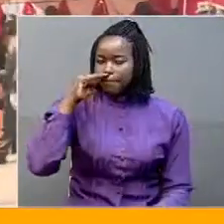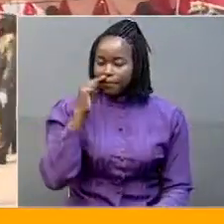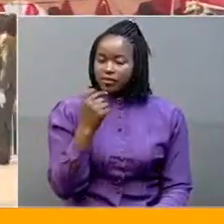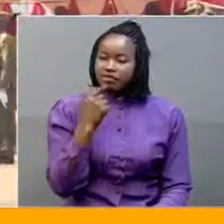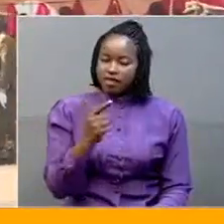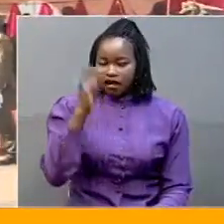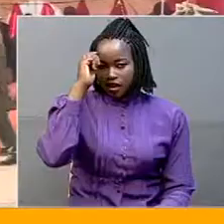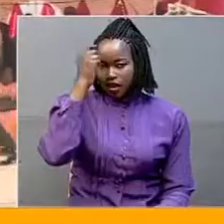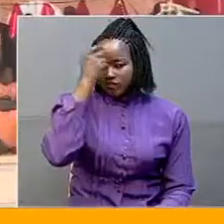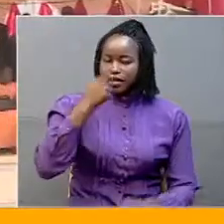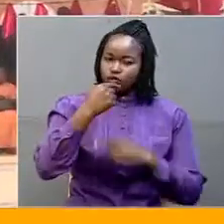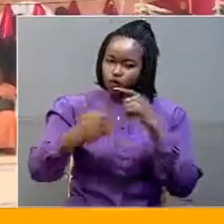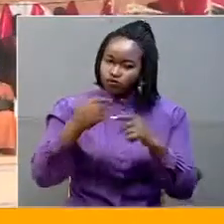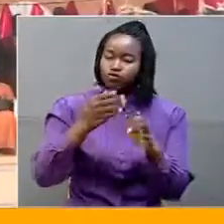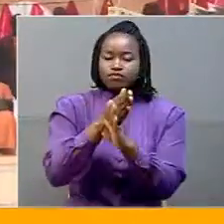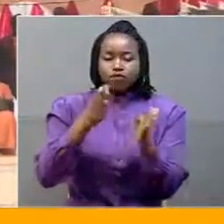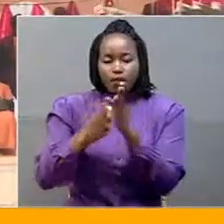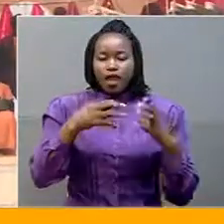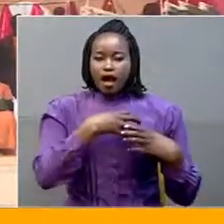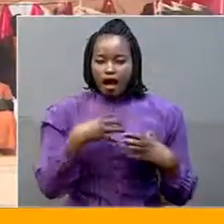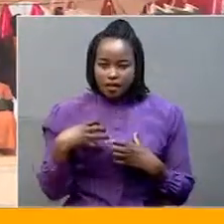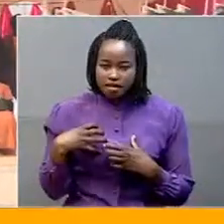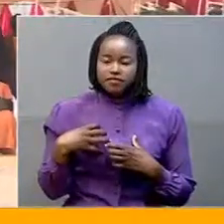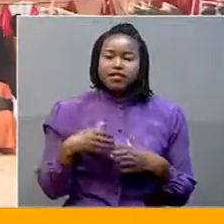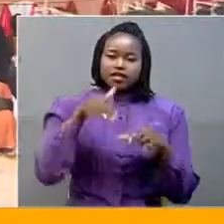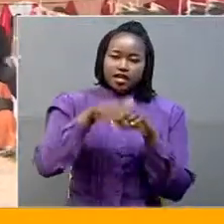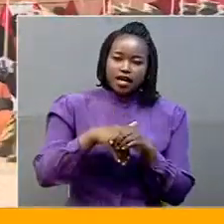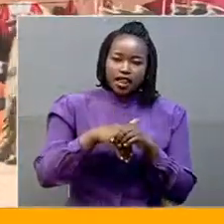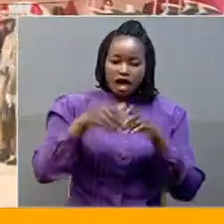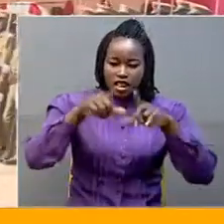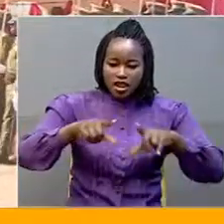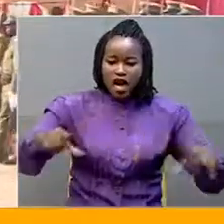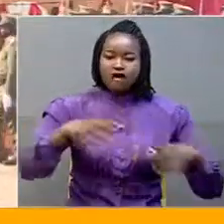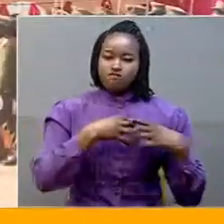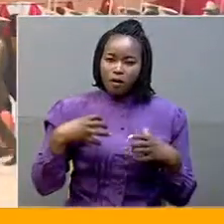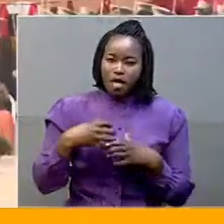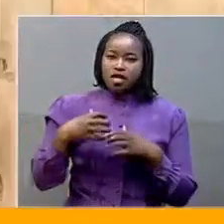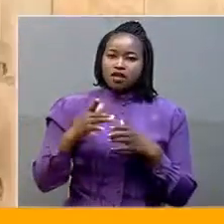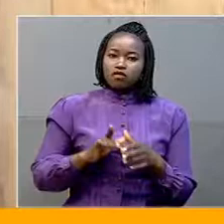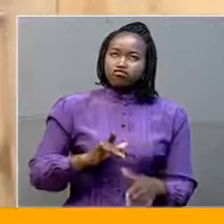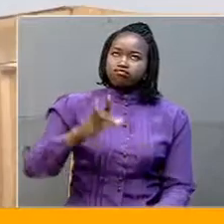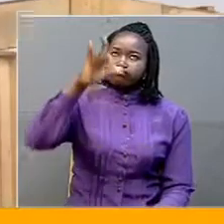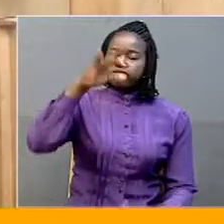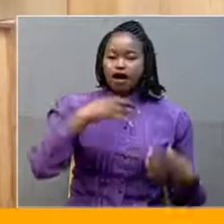continue to build the armed forces, comprising the land forces, air force and marines.